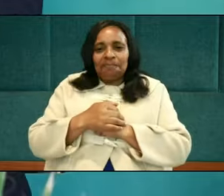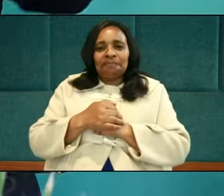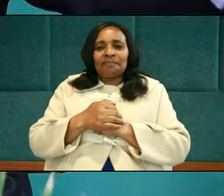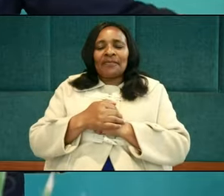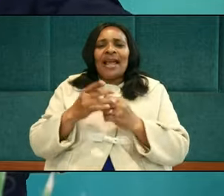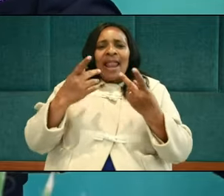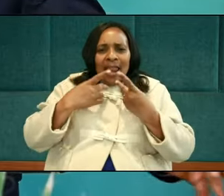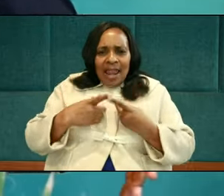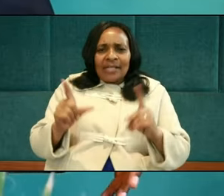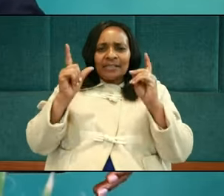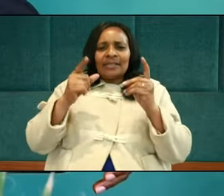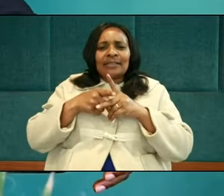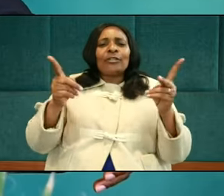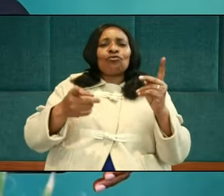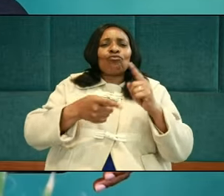Let's start to kill.